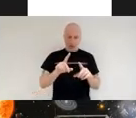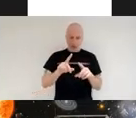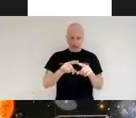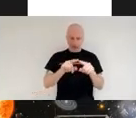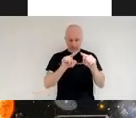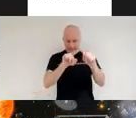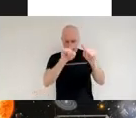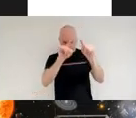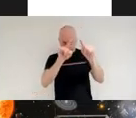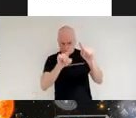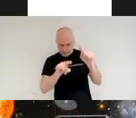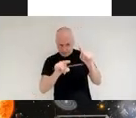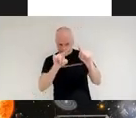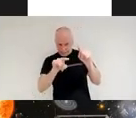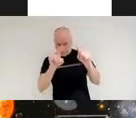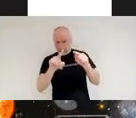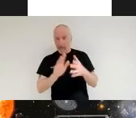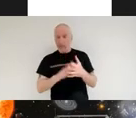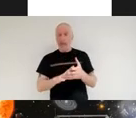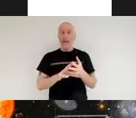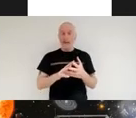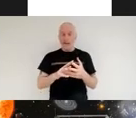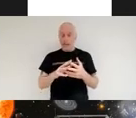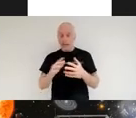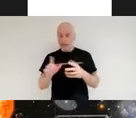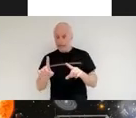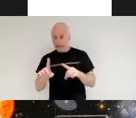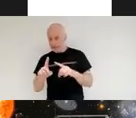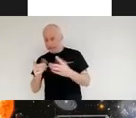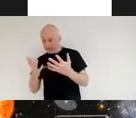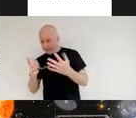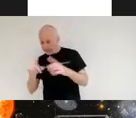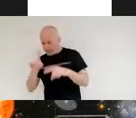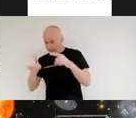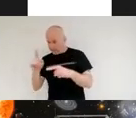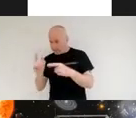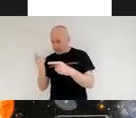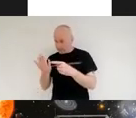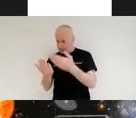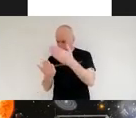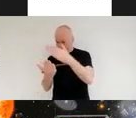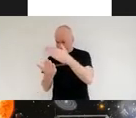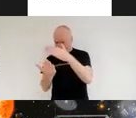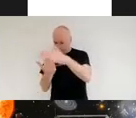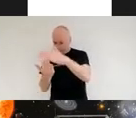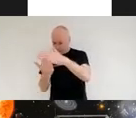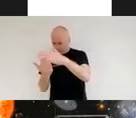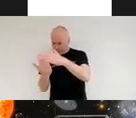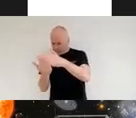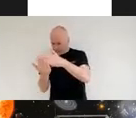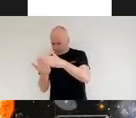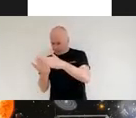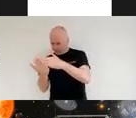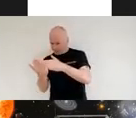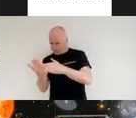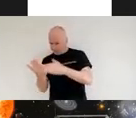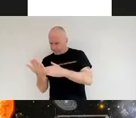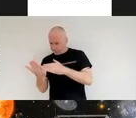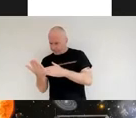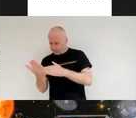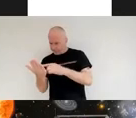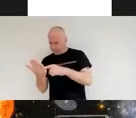we go back to our little tome of all the different wavelengths and how they correspond to our particular molecules molecules